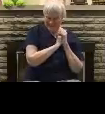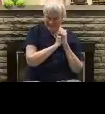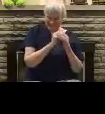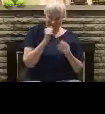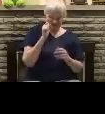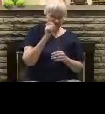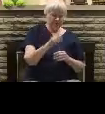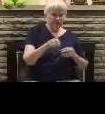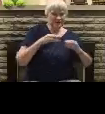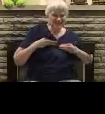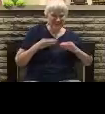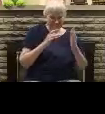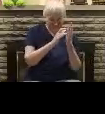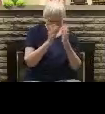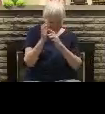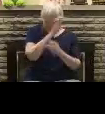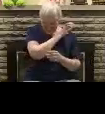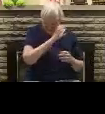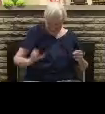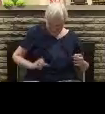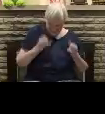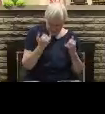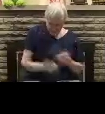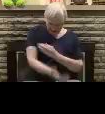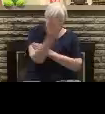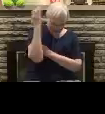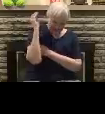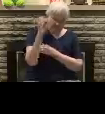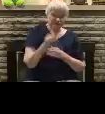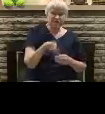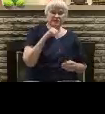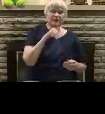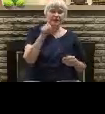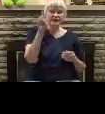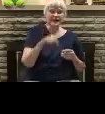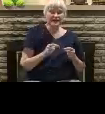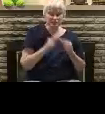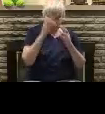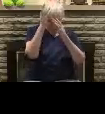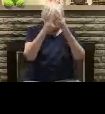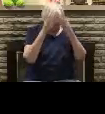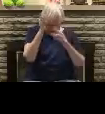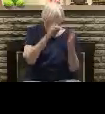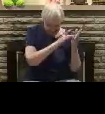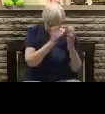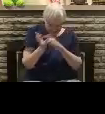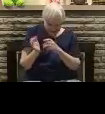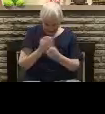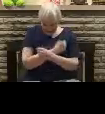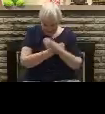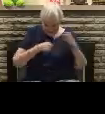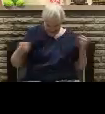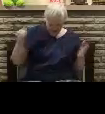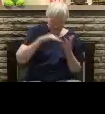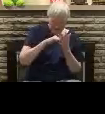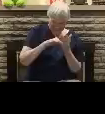If you've received Jesus Christ this morning all this is very interesting but you have nothing to worry about. Jesus